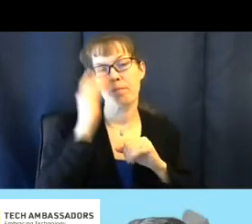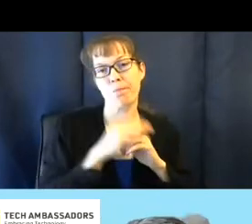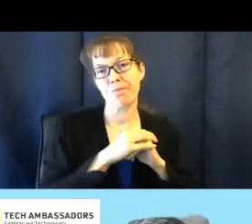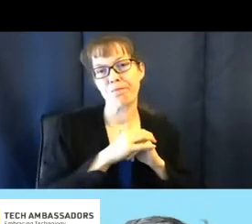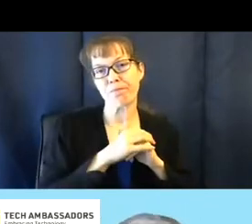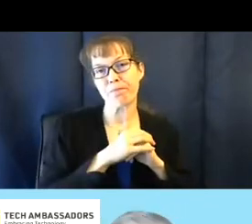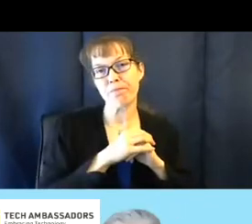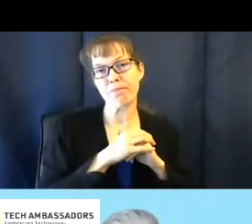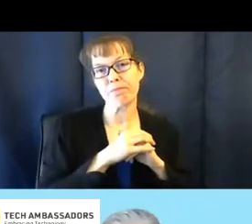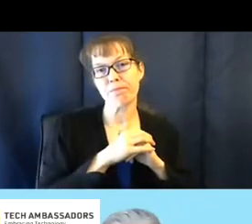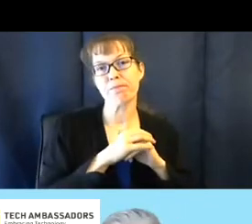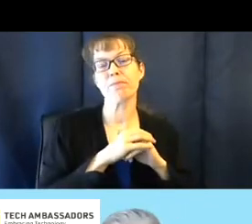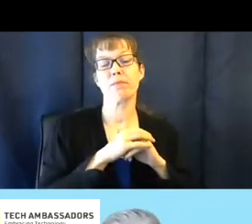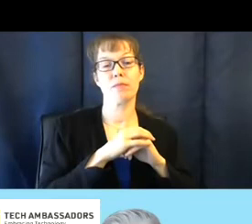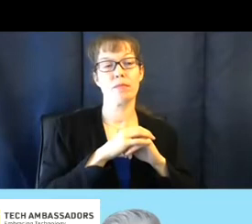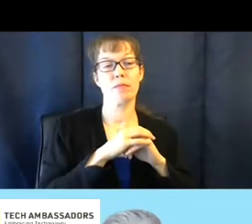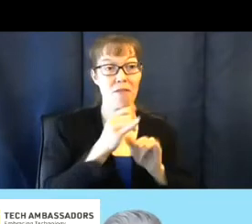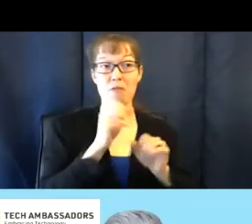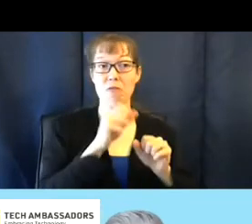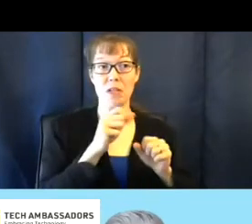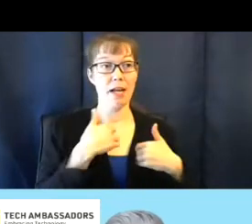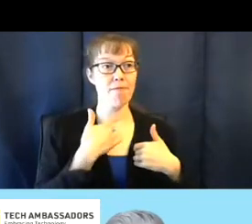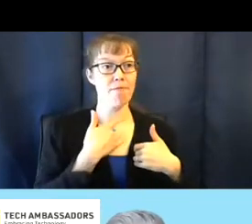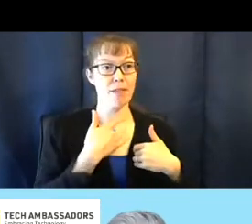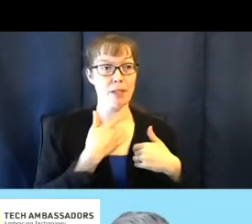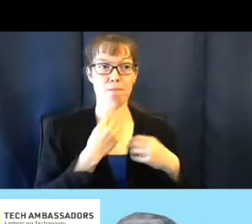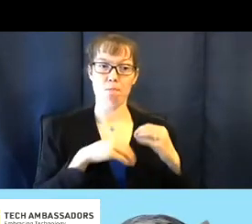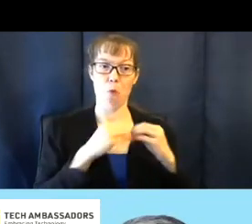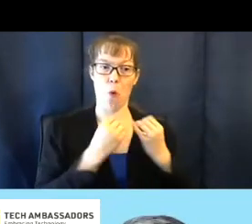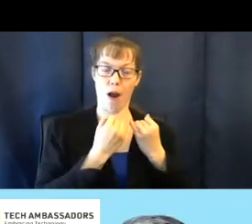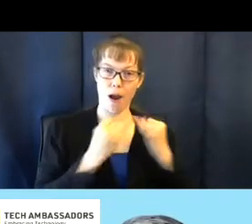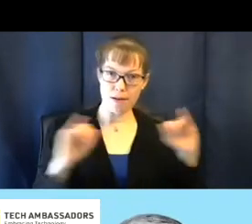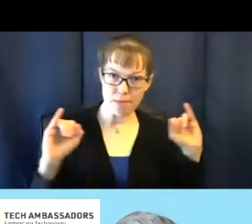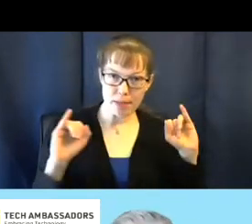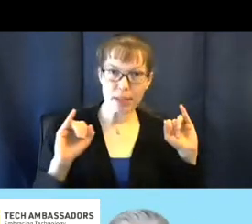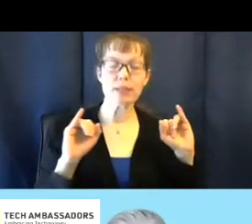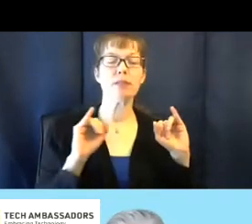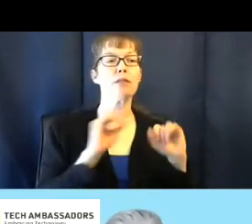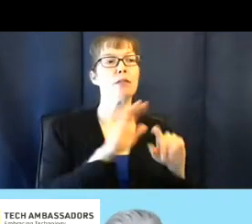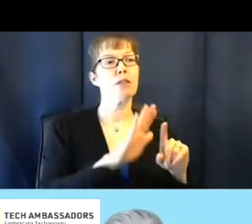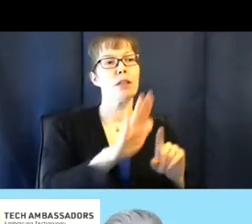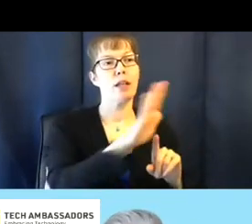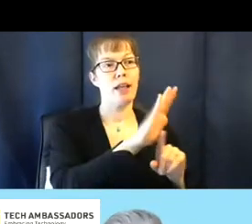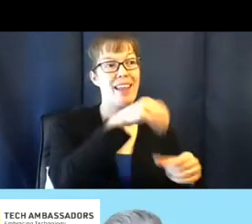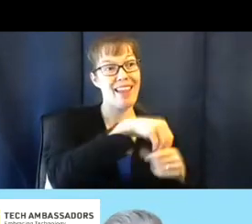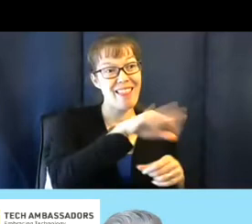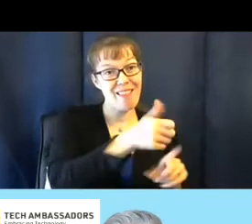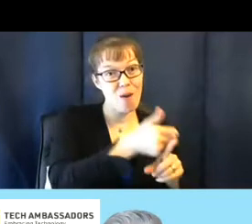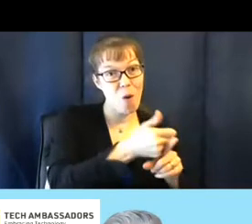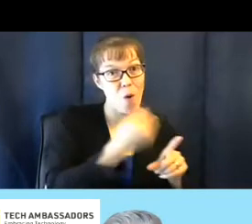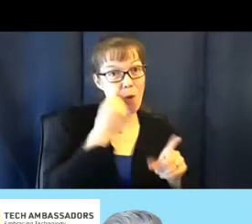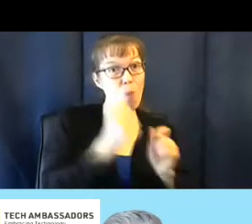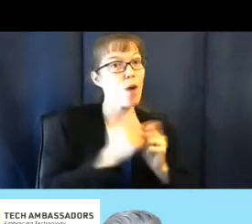They can have a sense of independence in their own homes without staff.